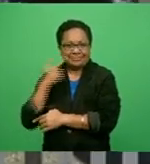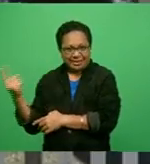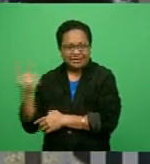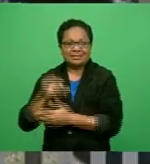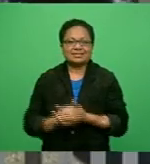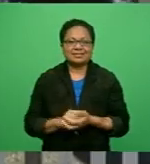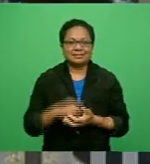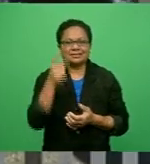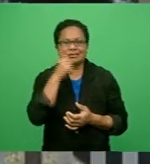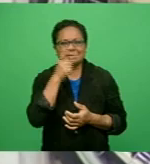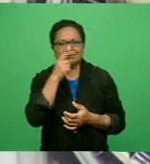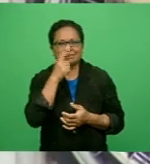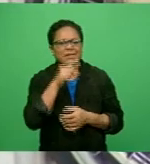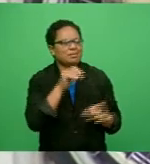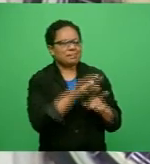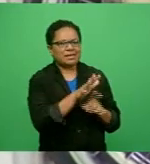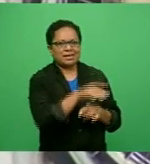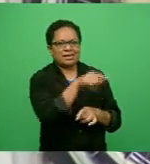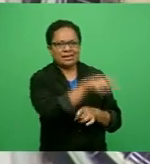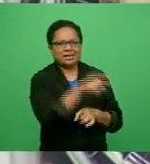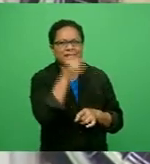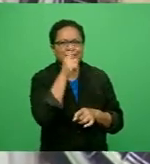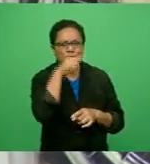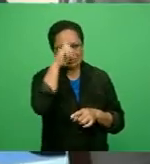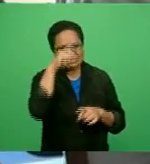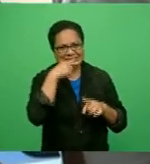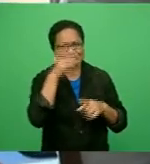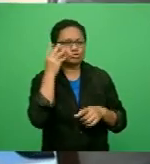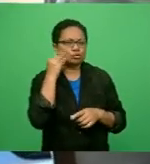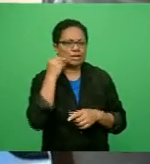And diabetes stigma becoming harsh reality.